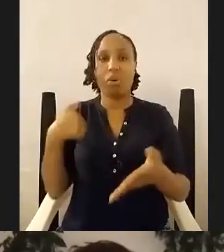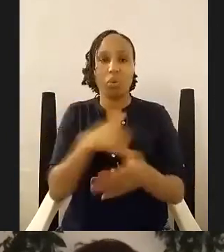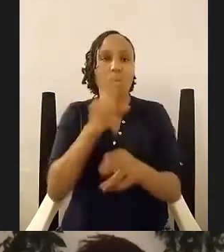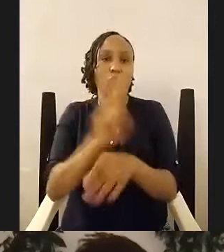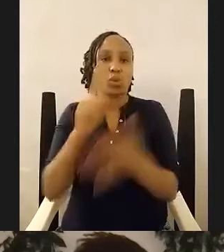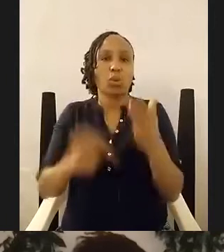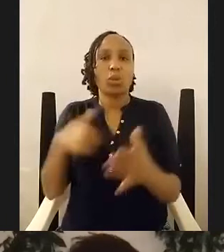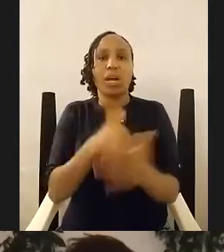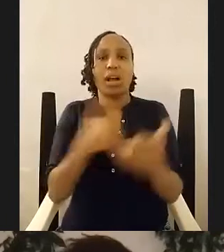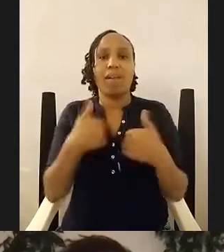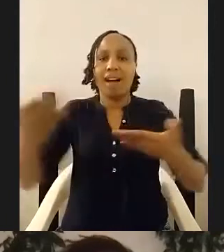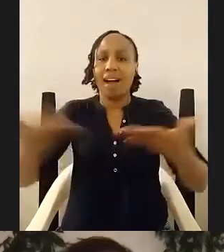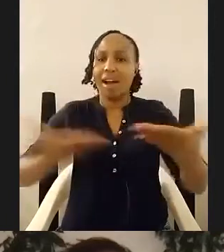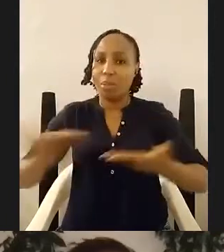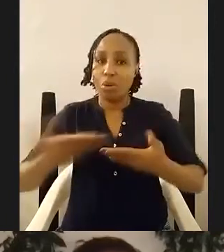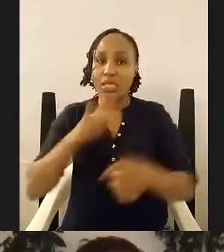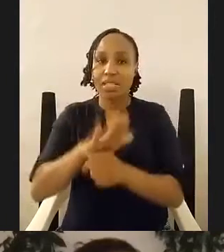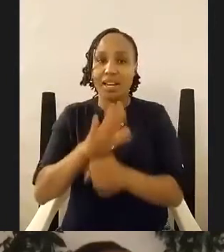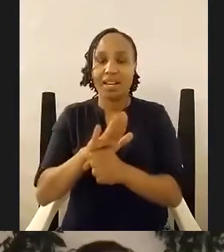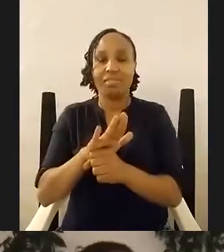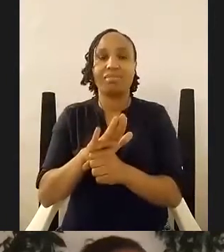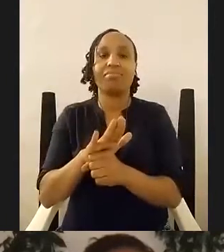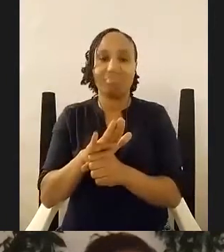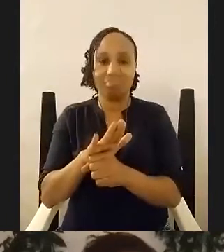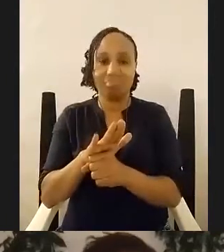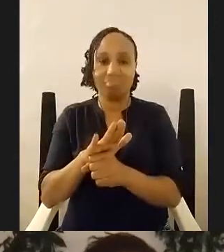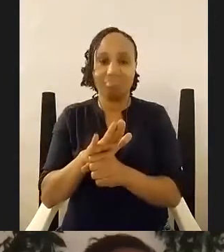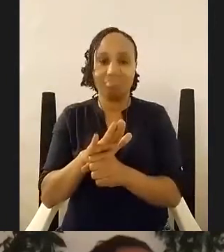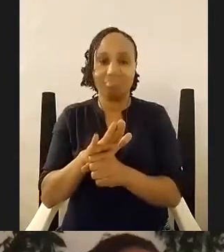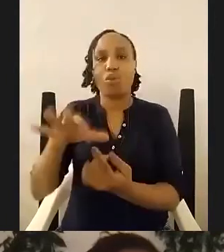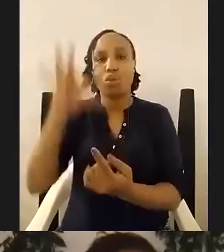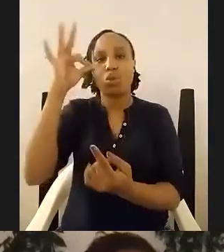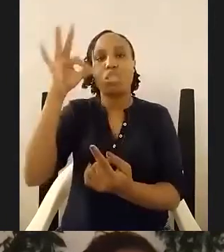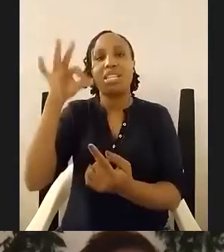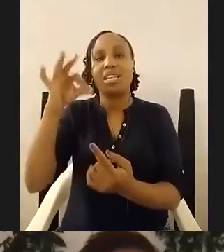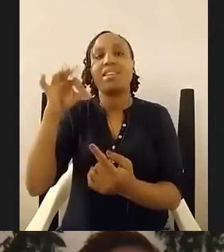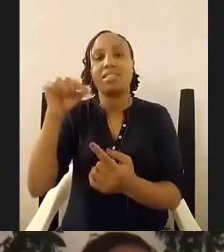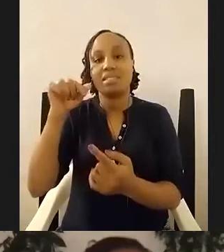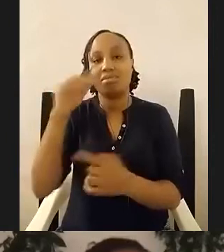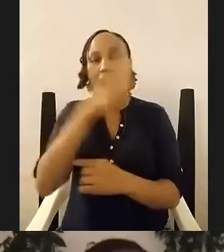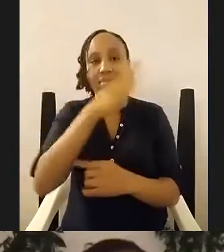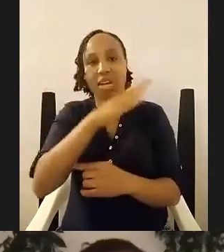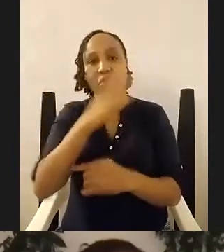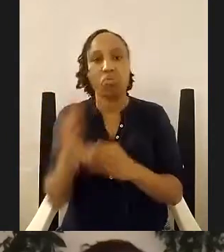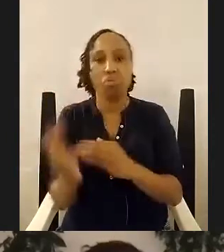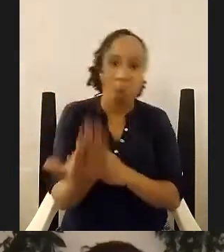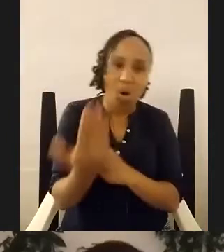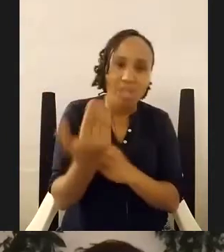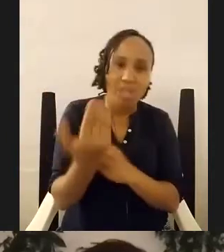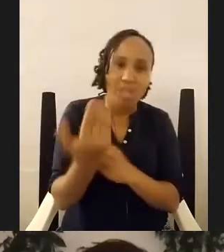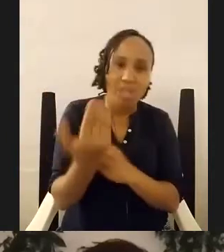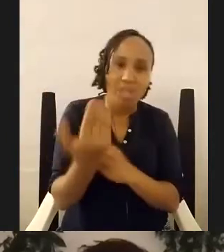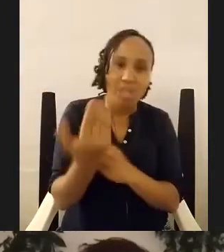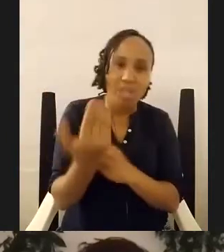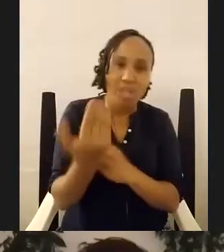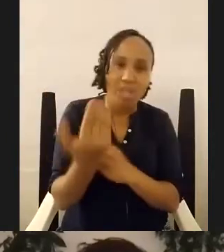and thank you for choosing to spend your friday evening morning afternoon wherever in the world you're watching thank you for choosing to spend it with us i'll take us through some quick